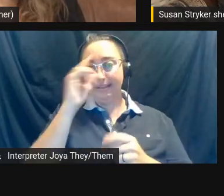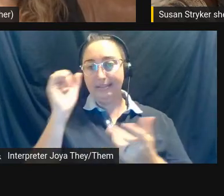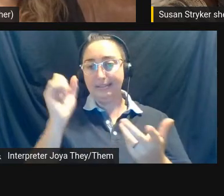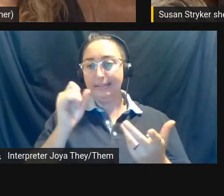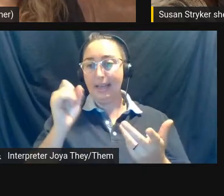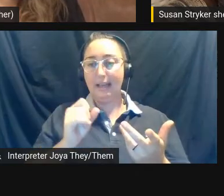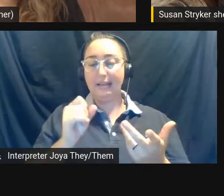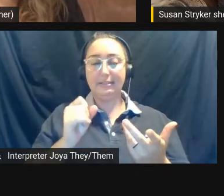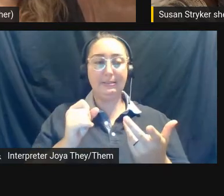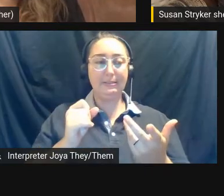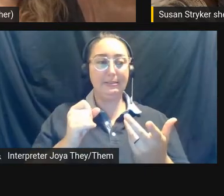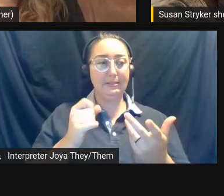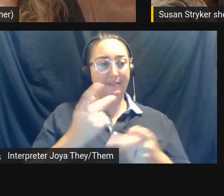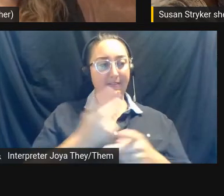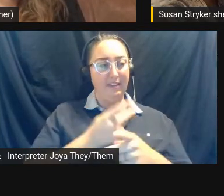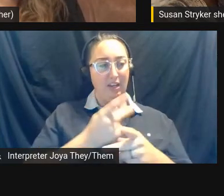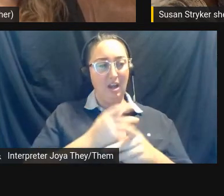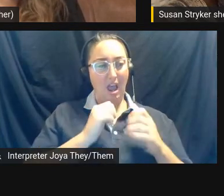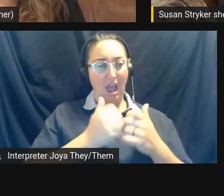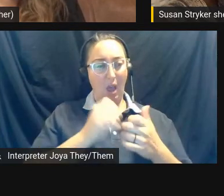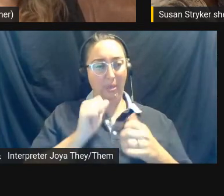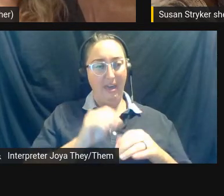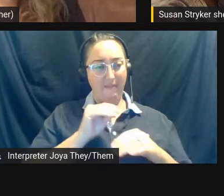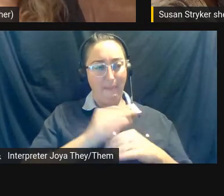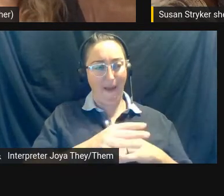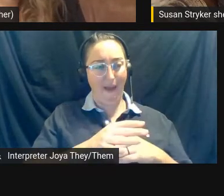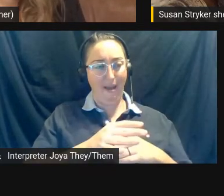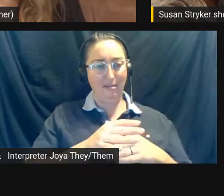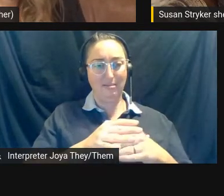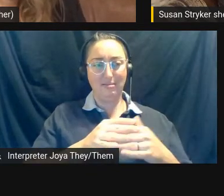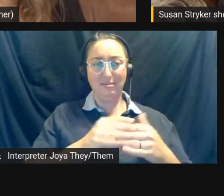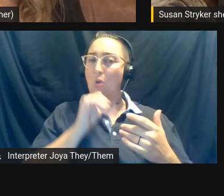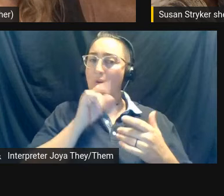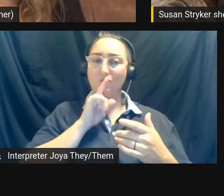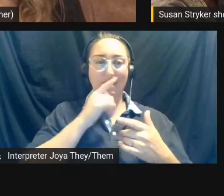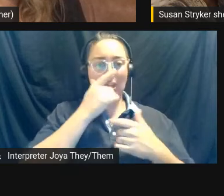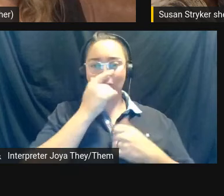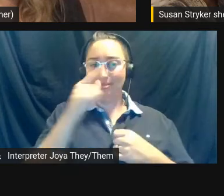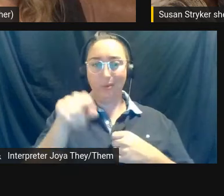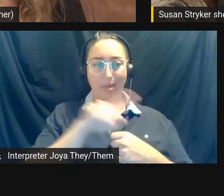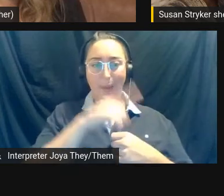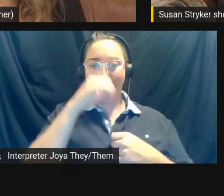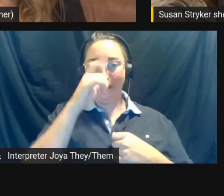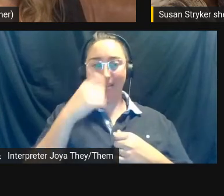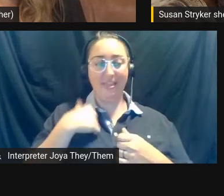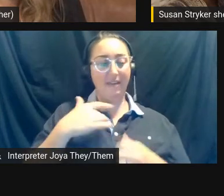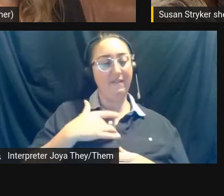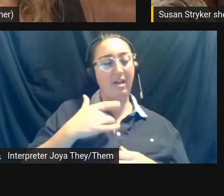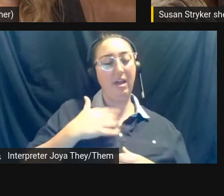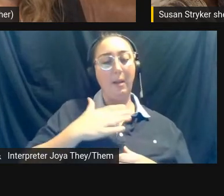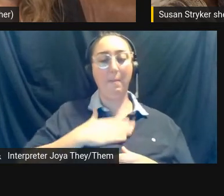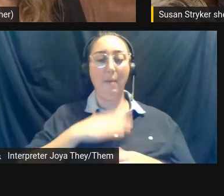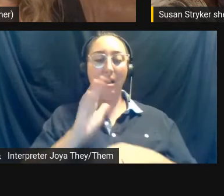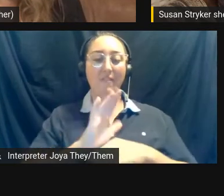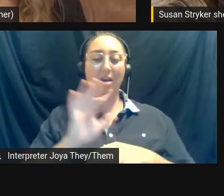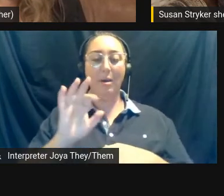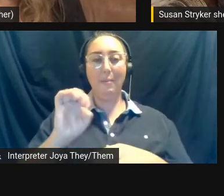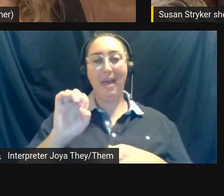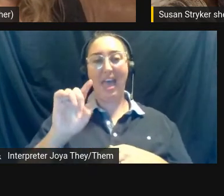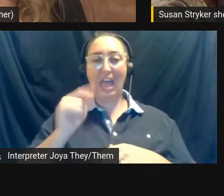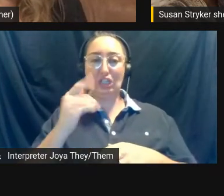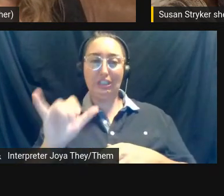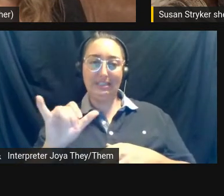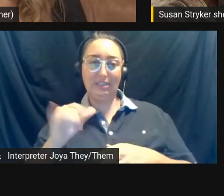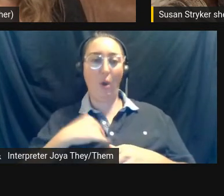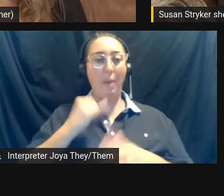gauging that impact wasn't of interest to them, because they thought that they were being edgy, or being an artist, or